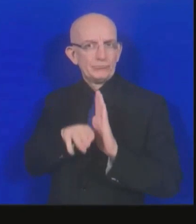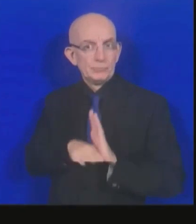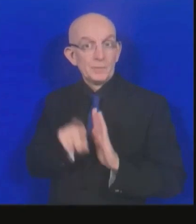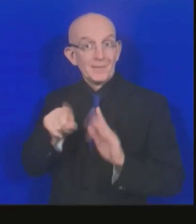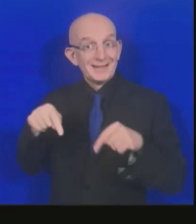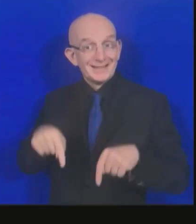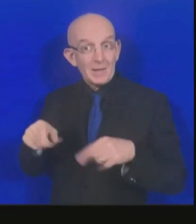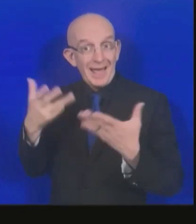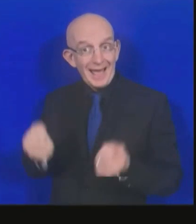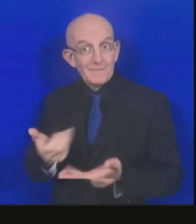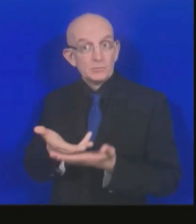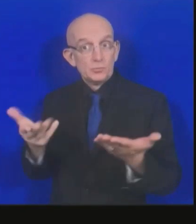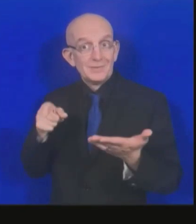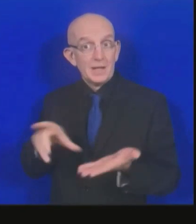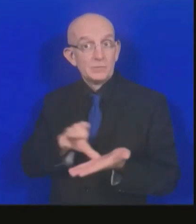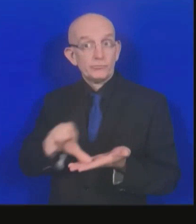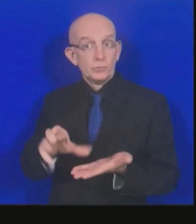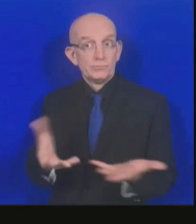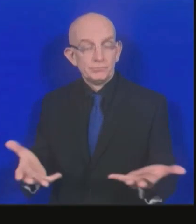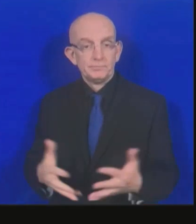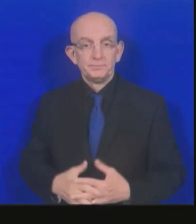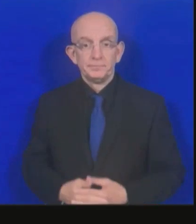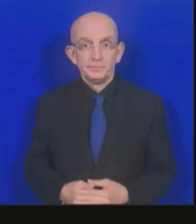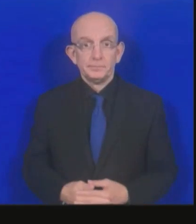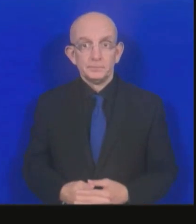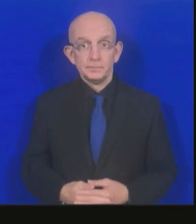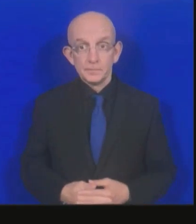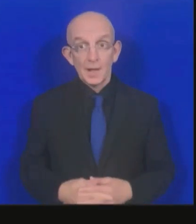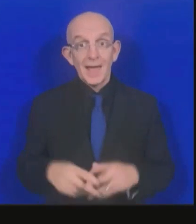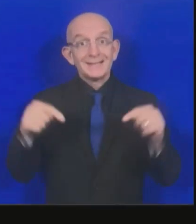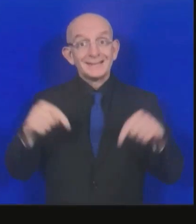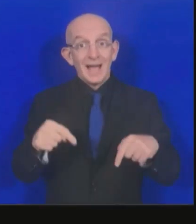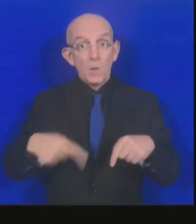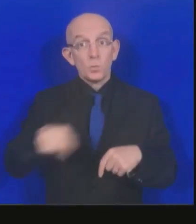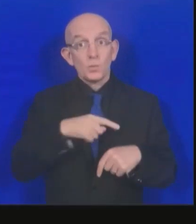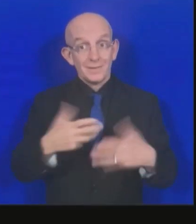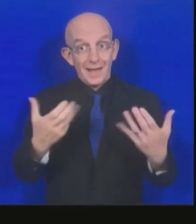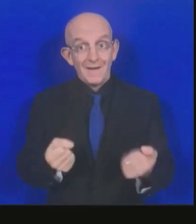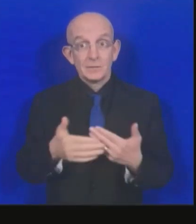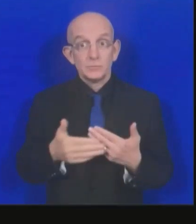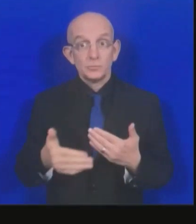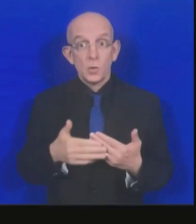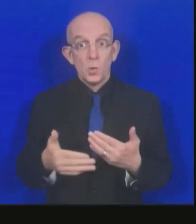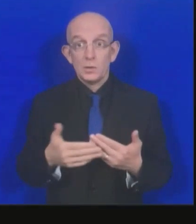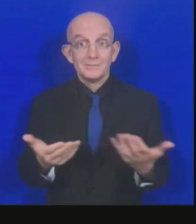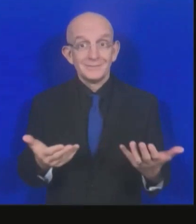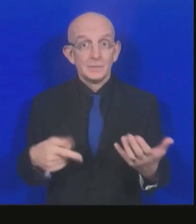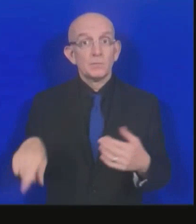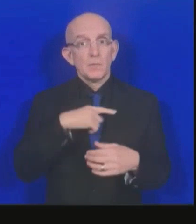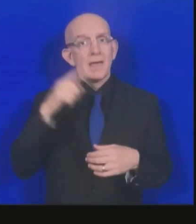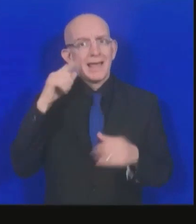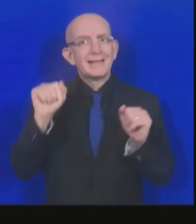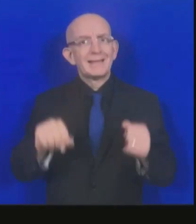If we don't provide that relief immediately, we can, I think, write off all the other proposals we have. We have to address